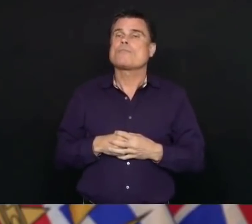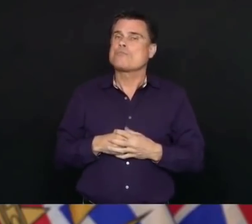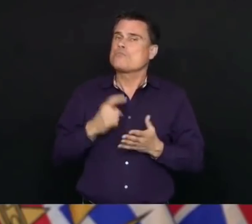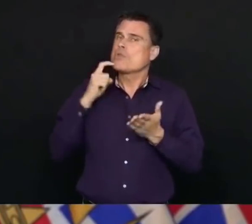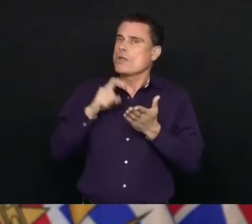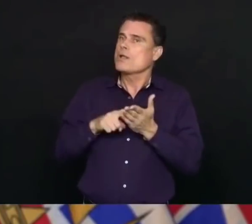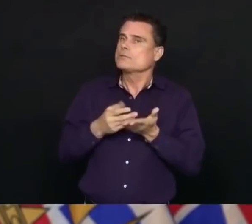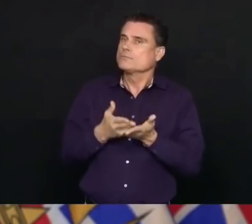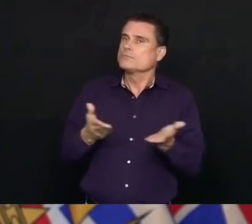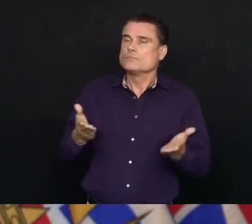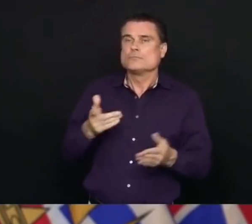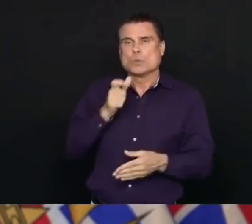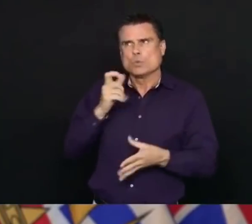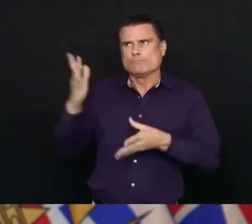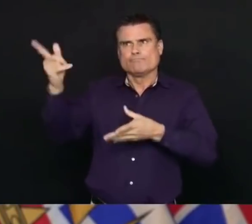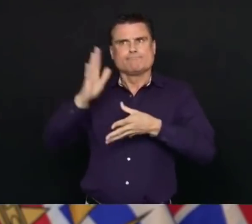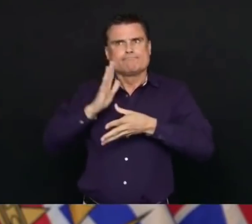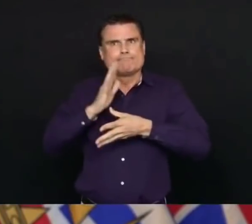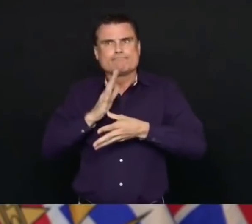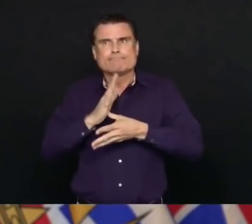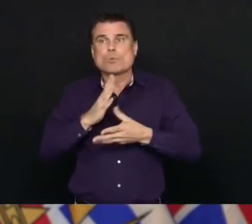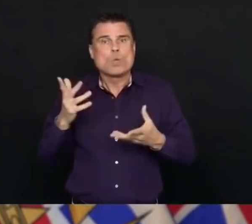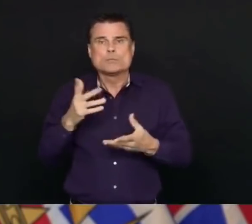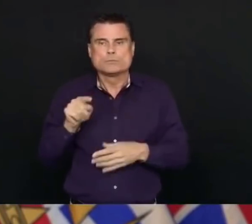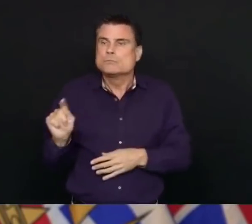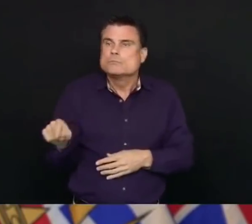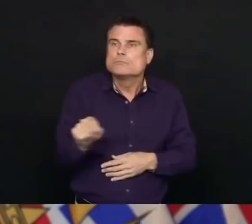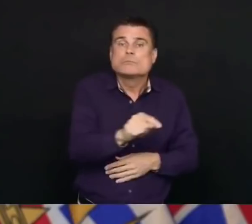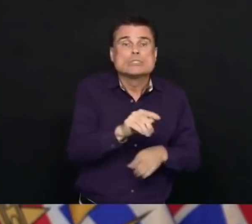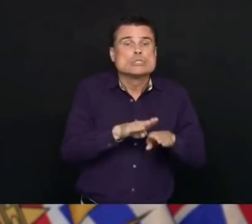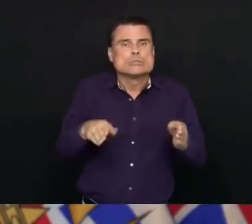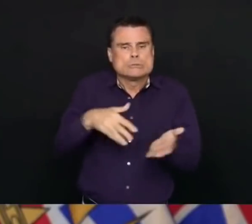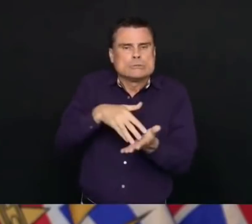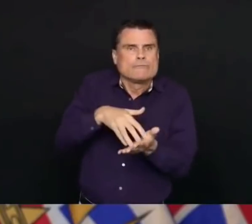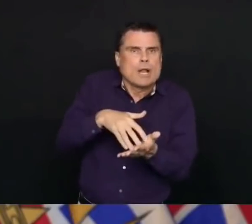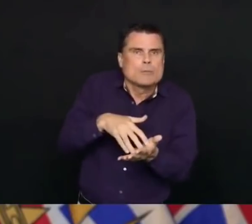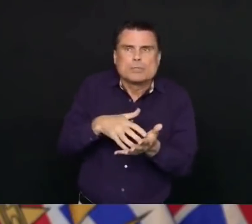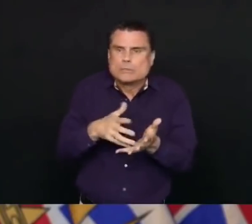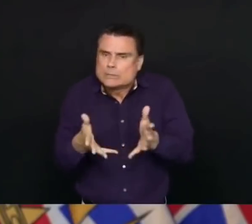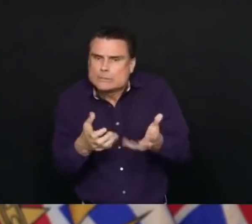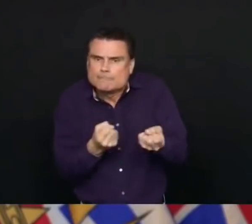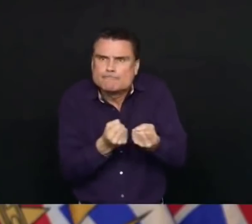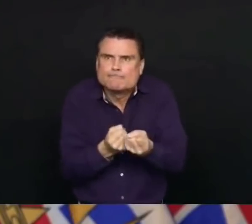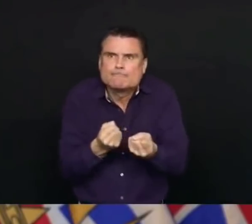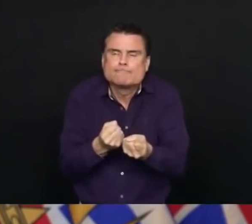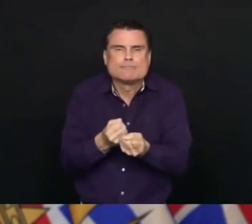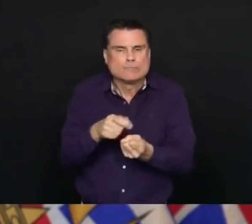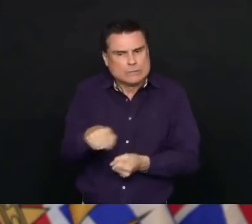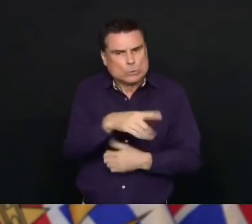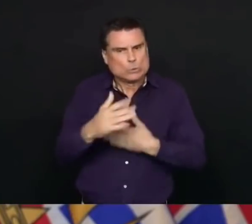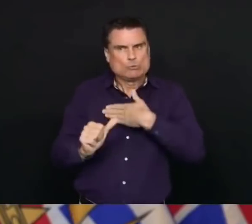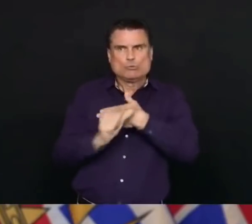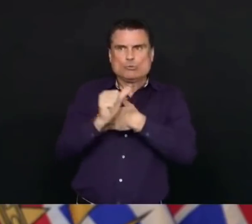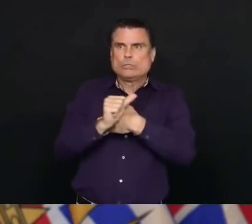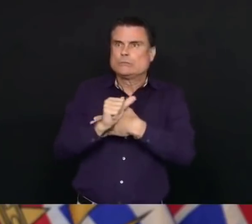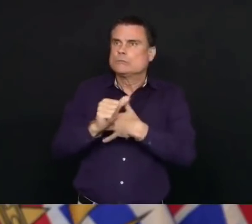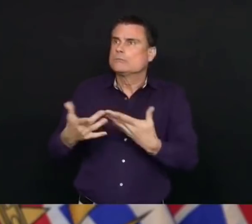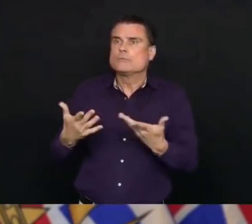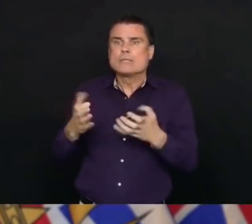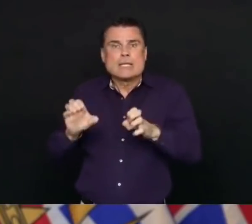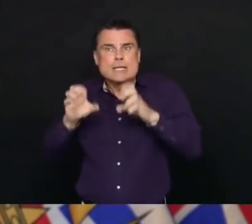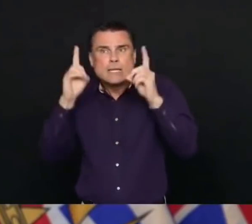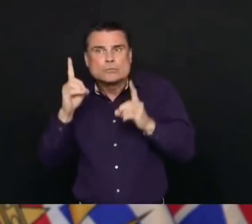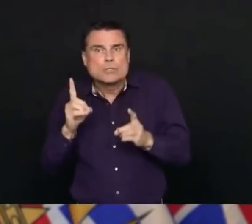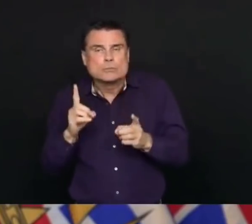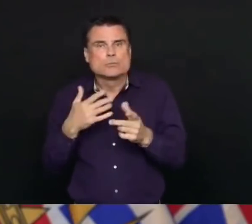risk of falling behind because of this pandemic. So thank you to them. Those kids would otherwise face setbacks that they